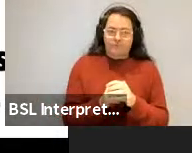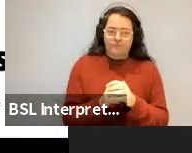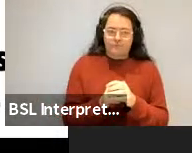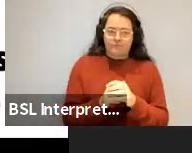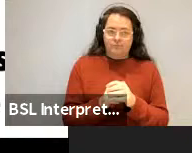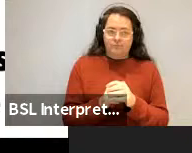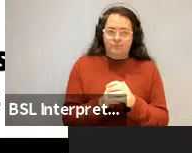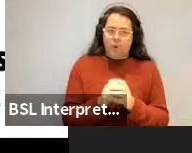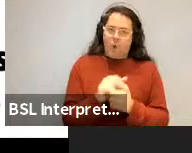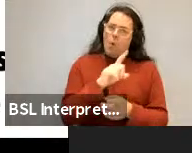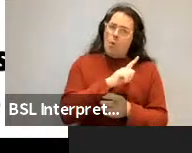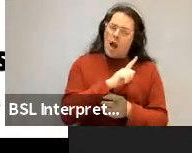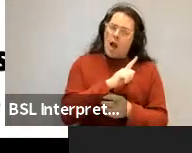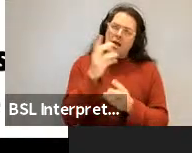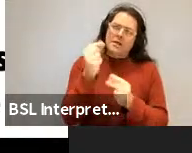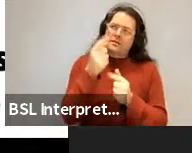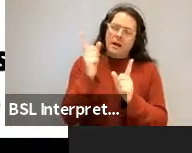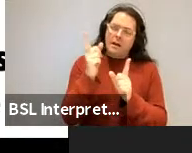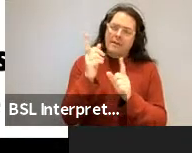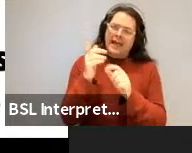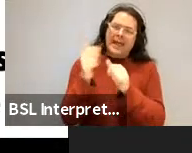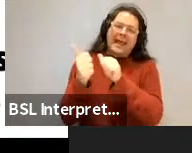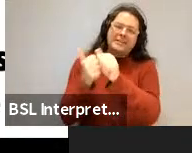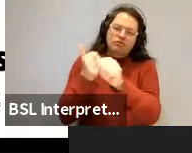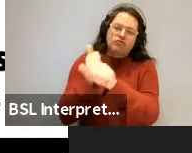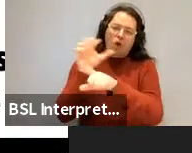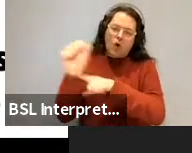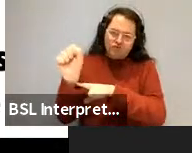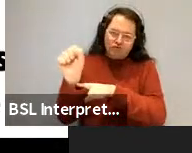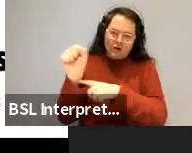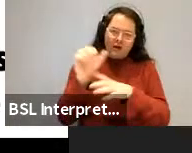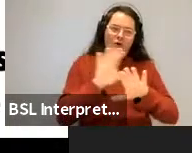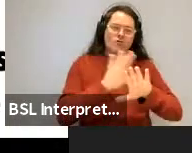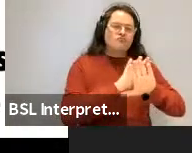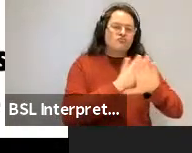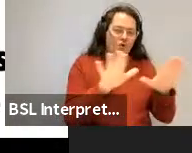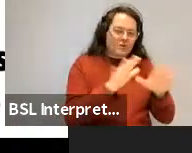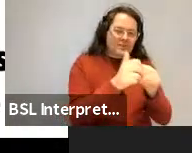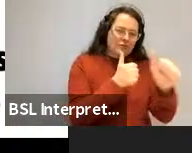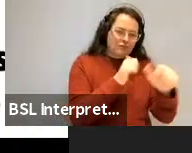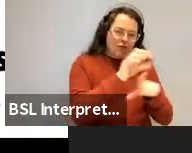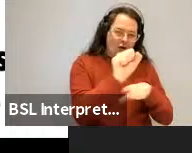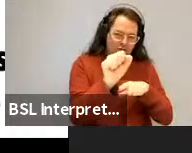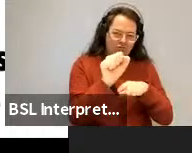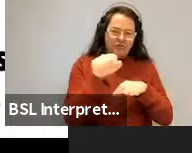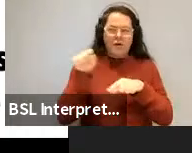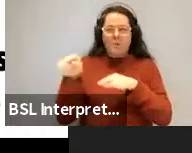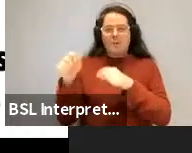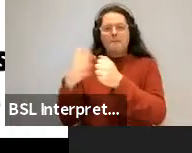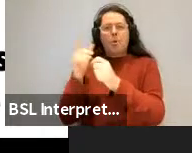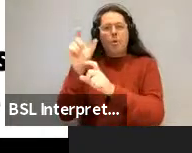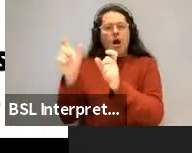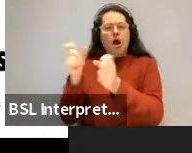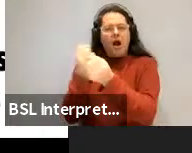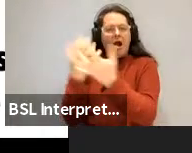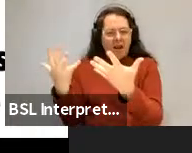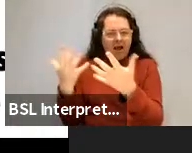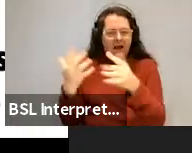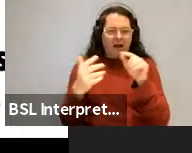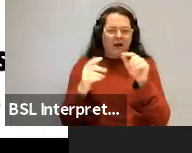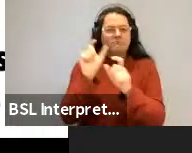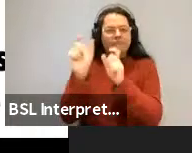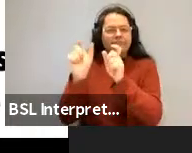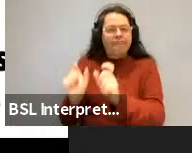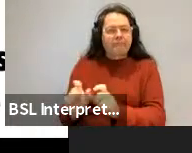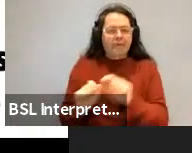that industrialized cultures have more color terms than non-industrialized cultures. Here it's a little, the data is a little less